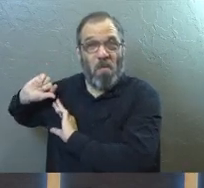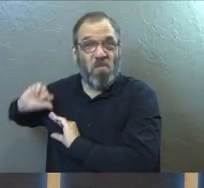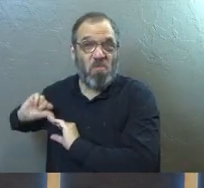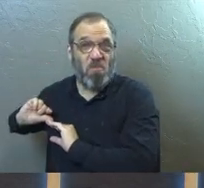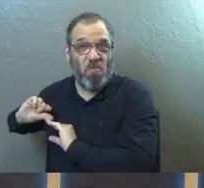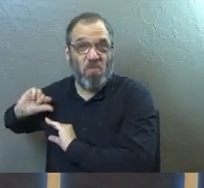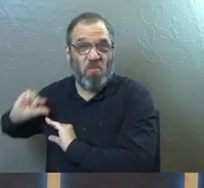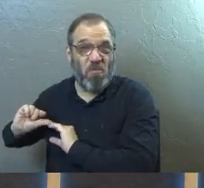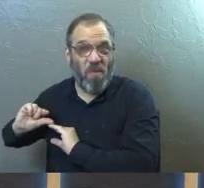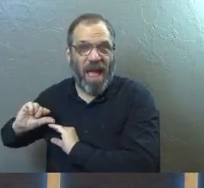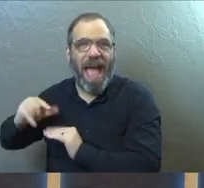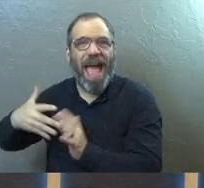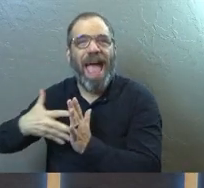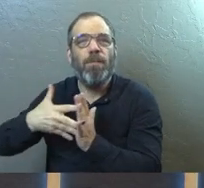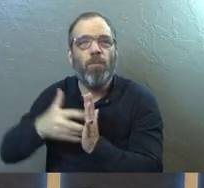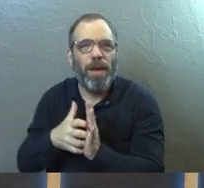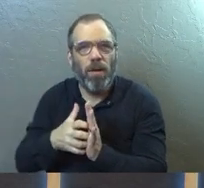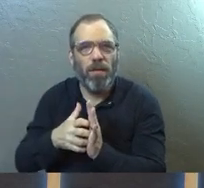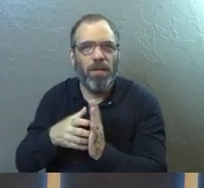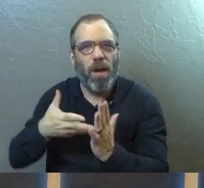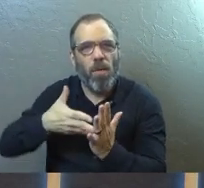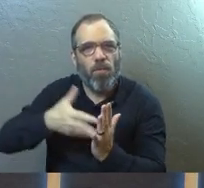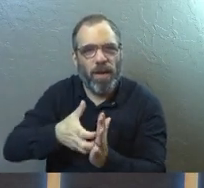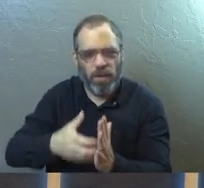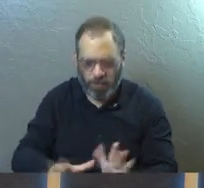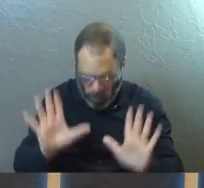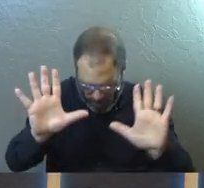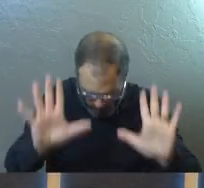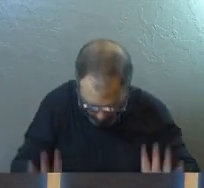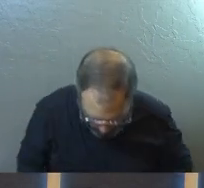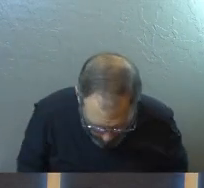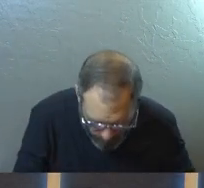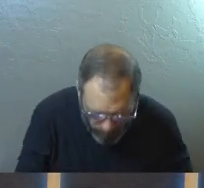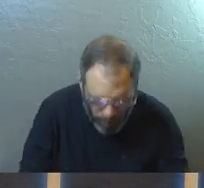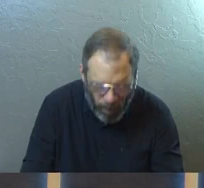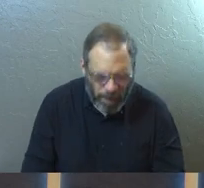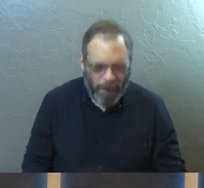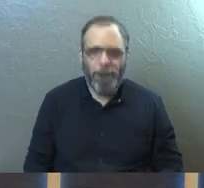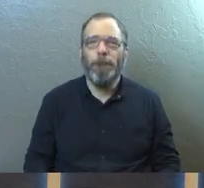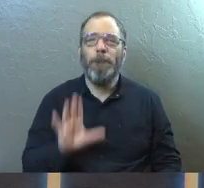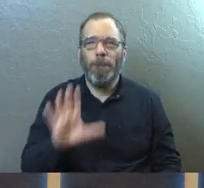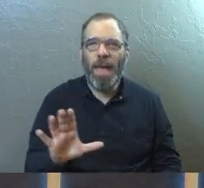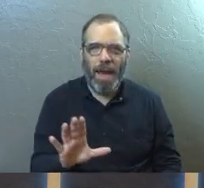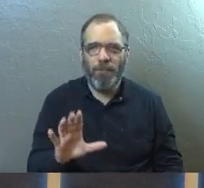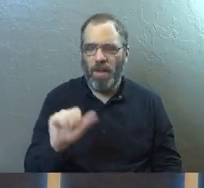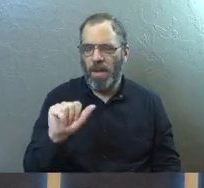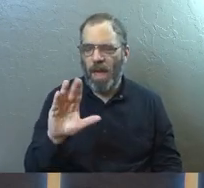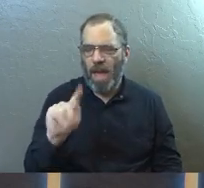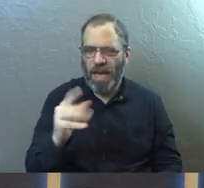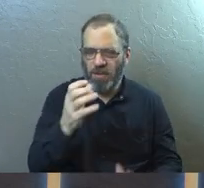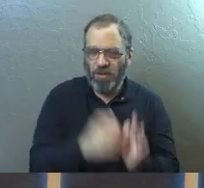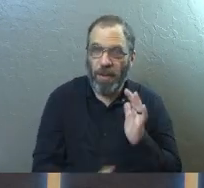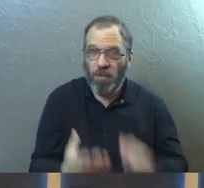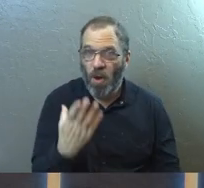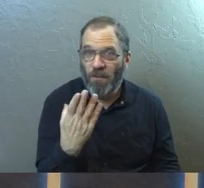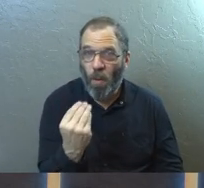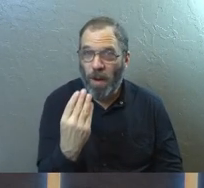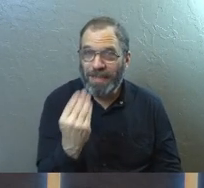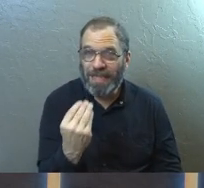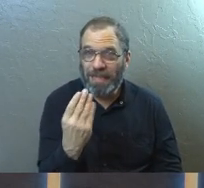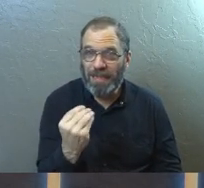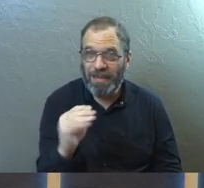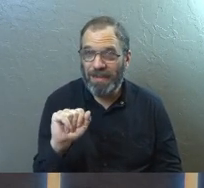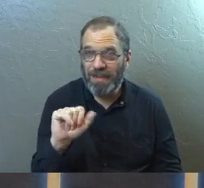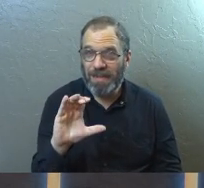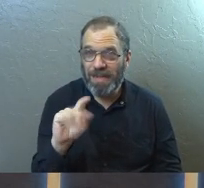and brittle because of it. Okay, so that's in the background. Now let's go into Acts chapter 14, and you're going to